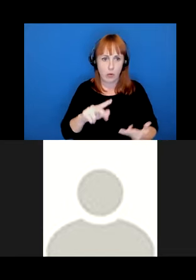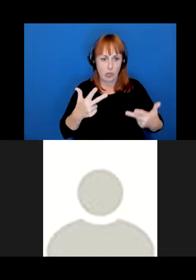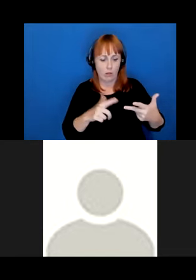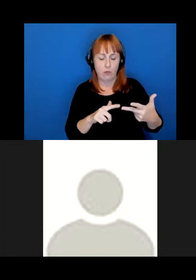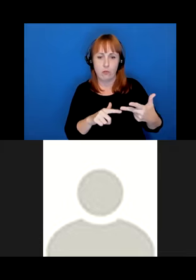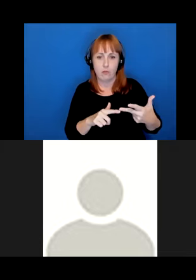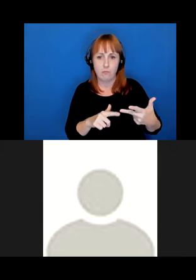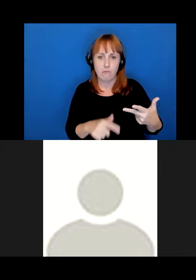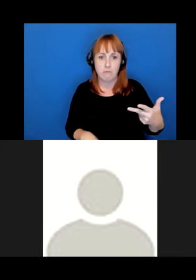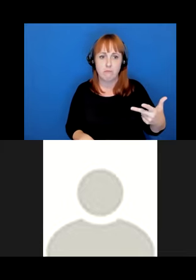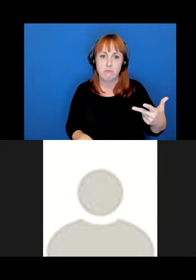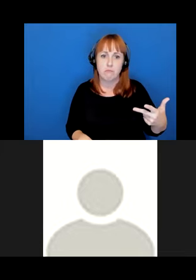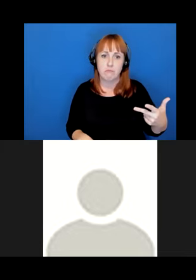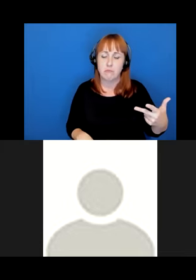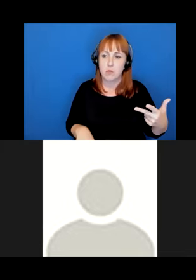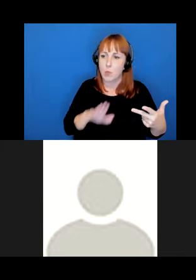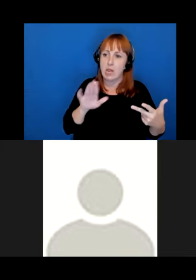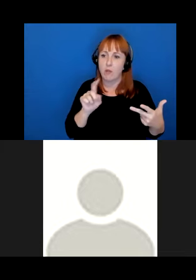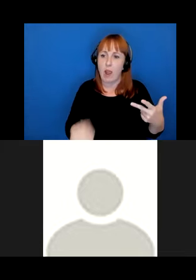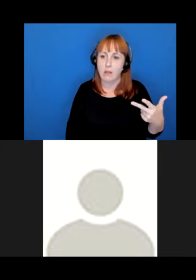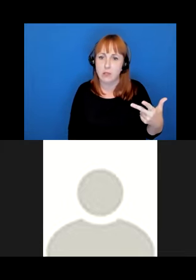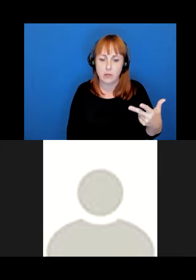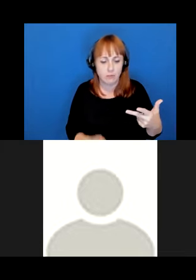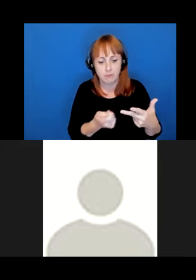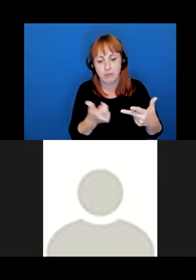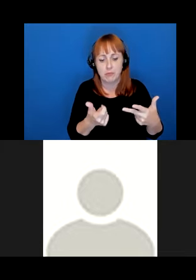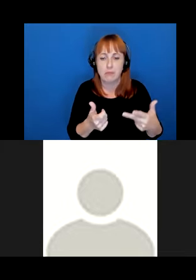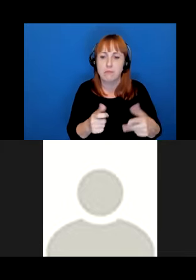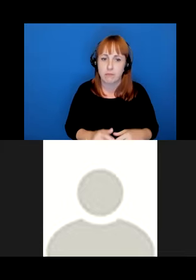point would be asked at all, at least not in this way.